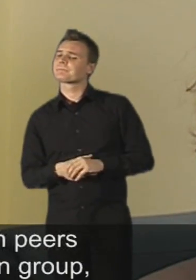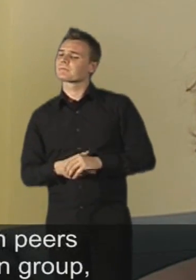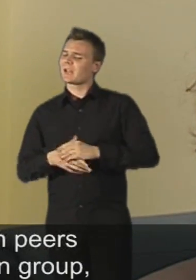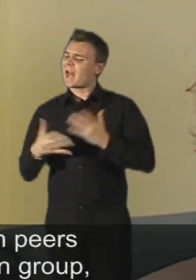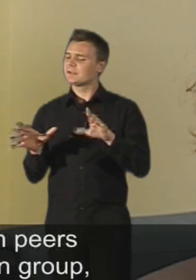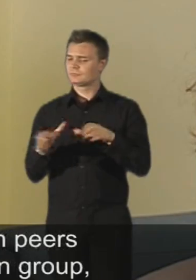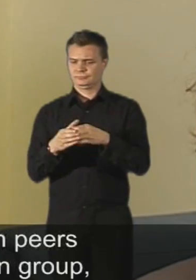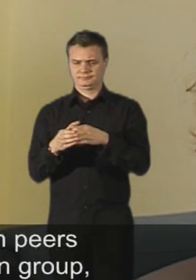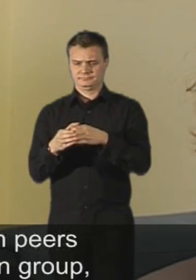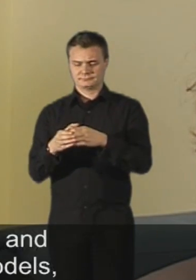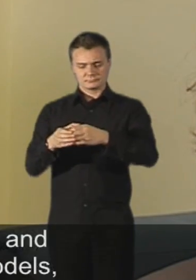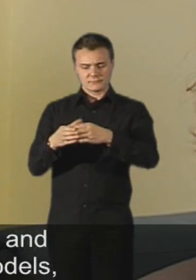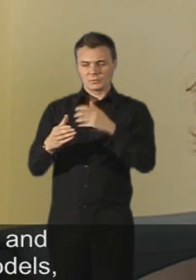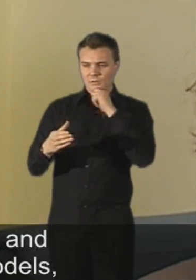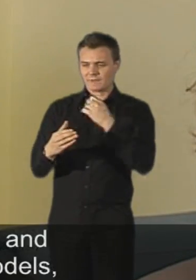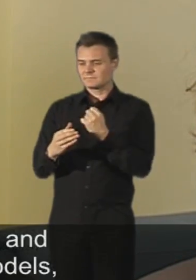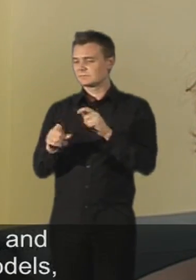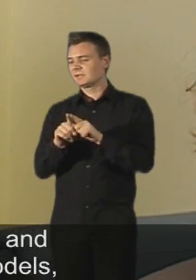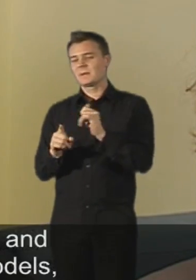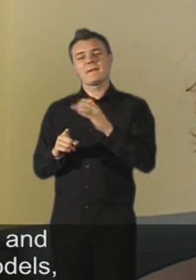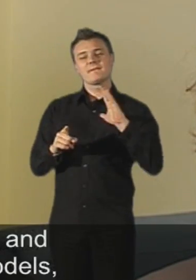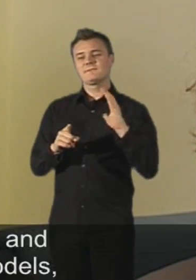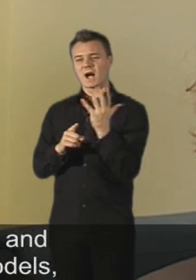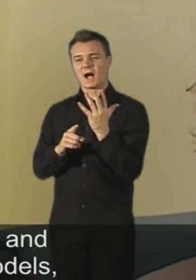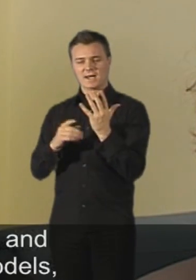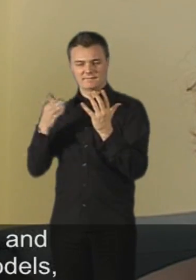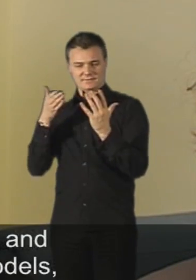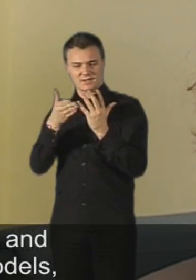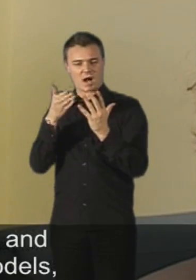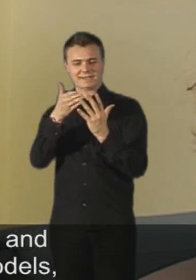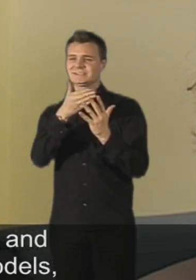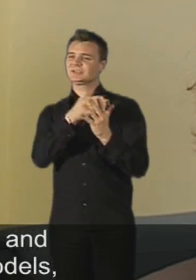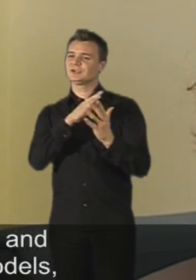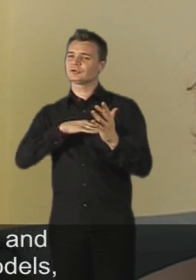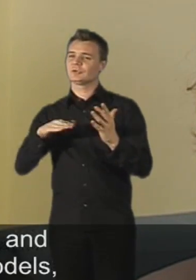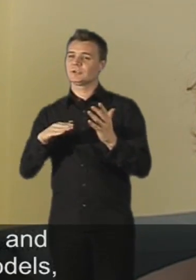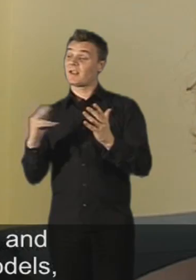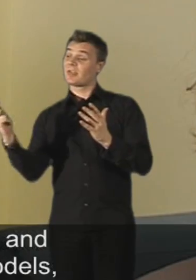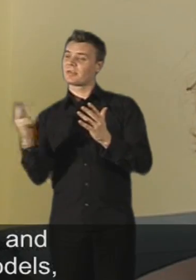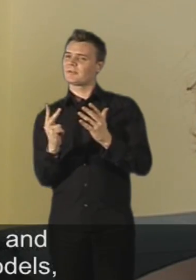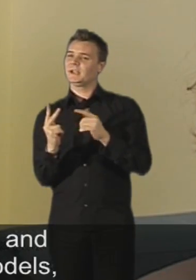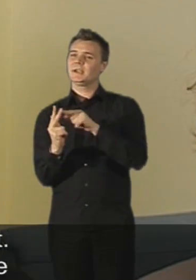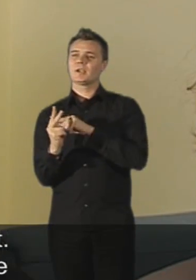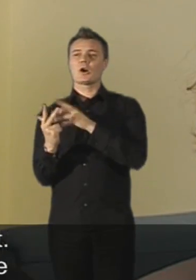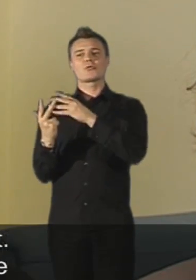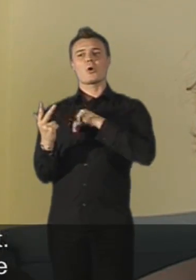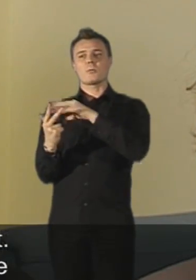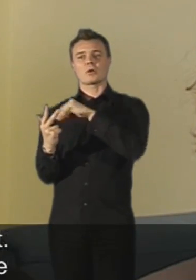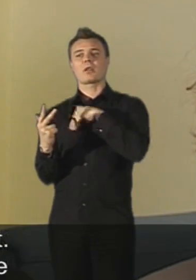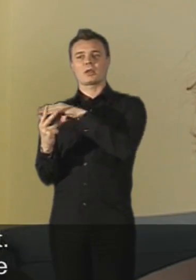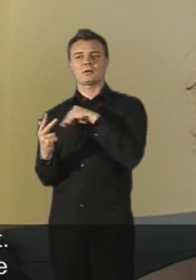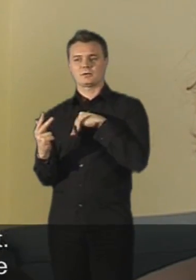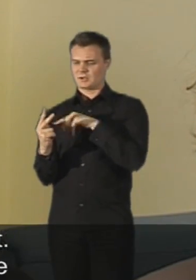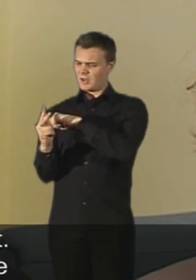group we might have five targeted children and then we'd always have three role models, three